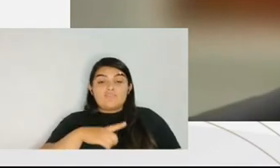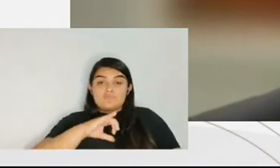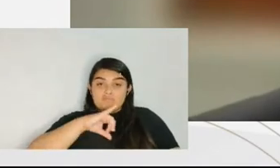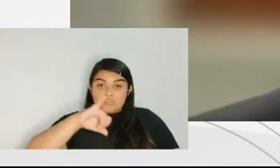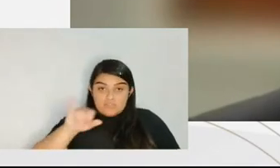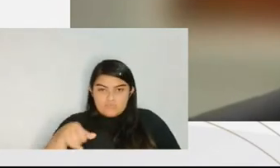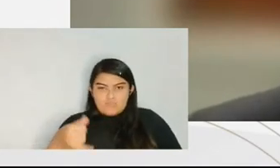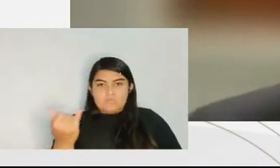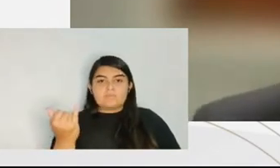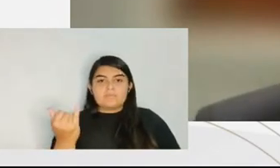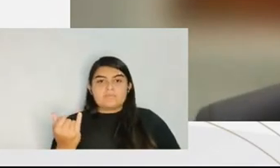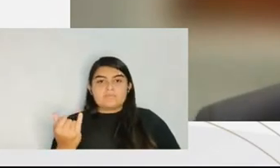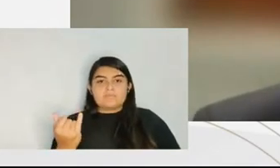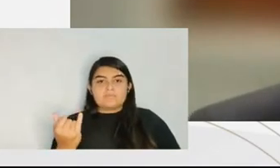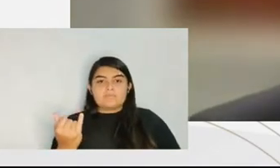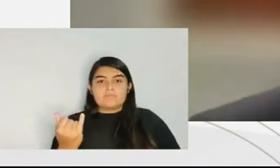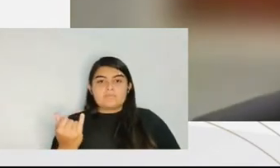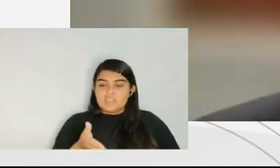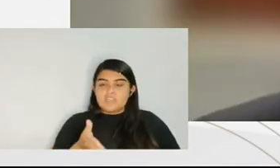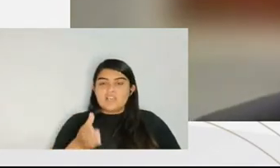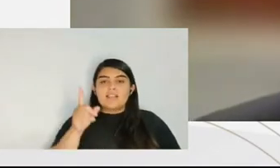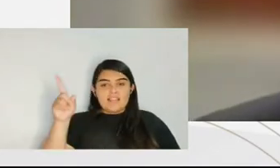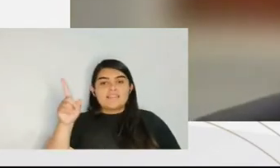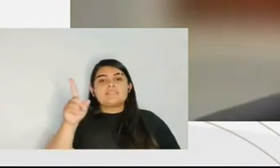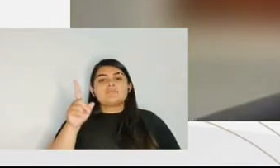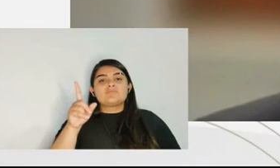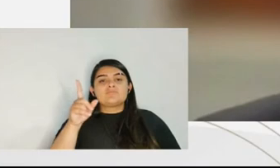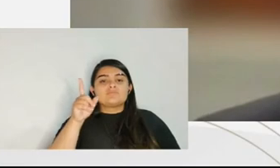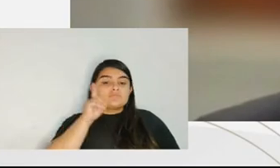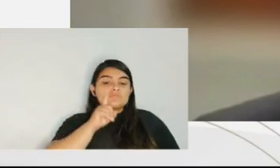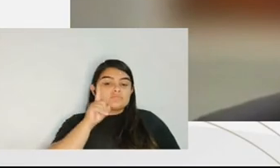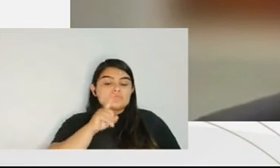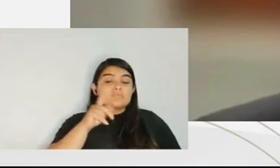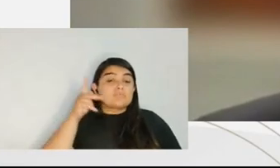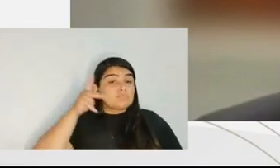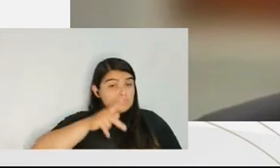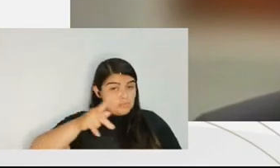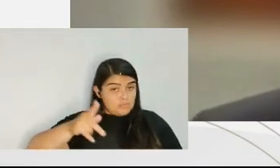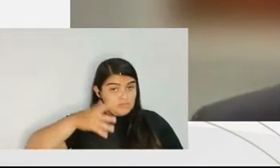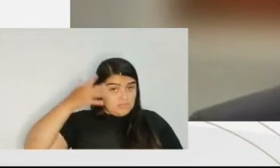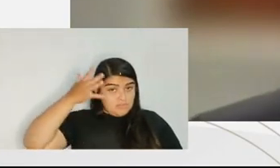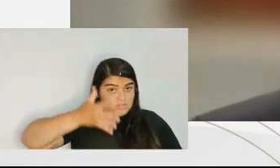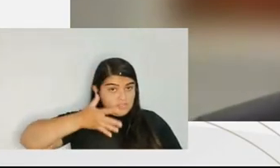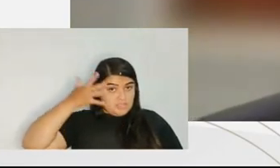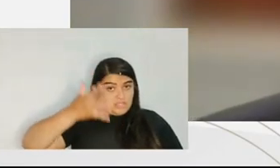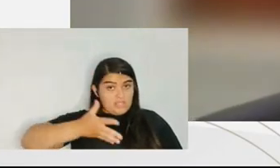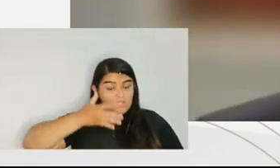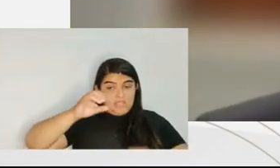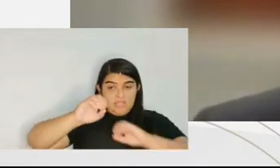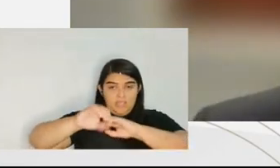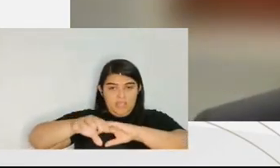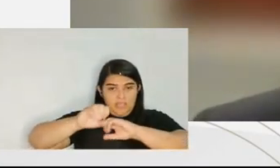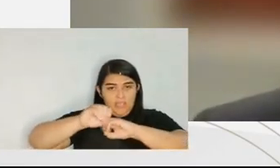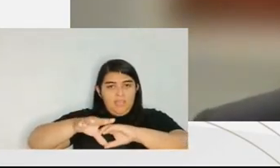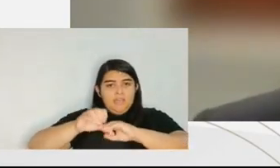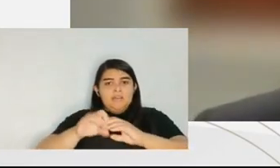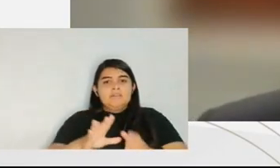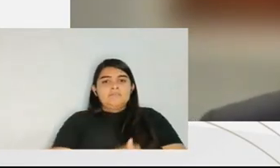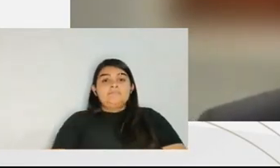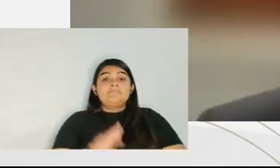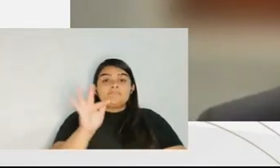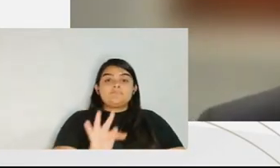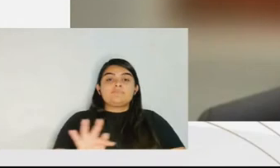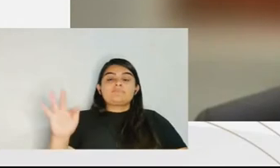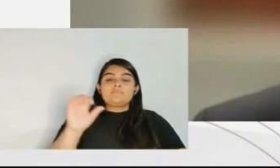questions. I have been able to talk to some judges from California, where Professor Fischer